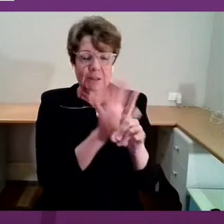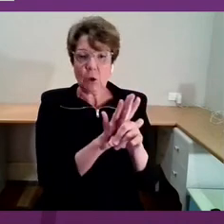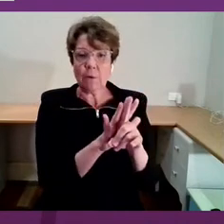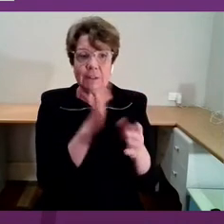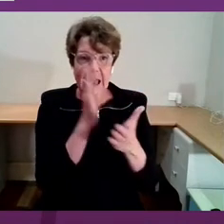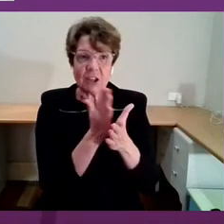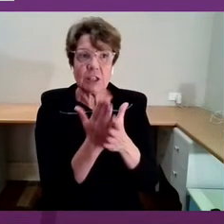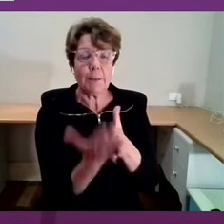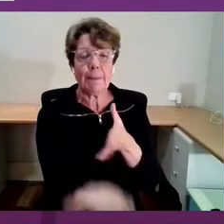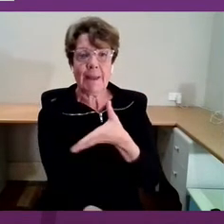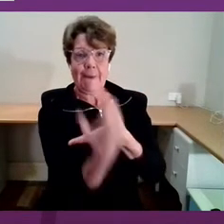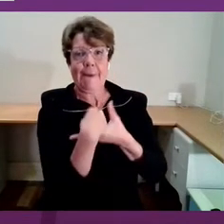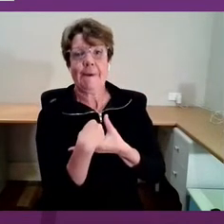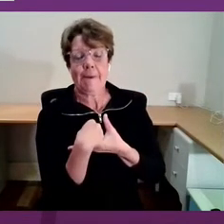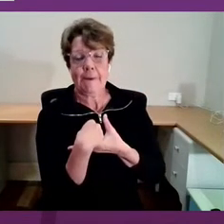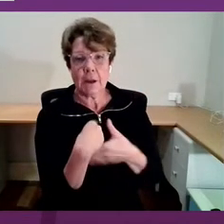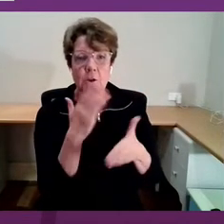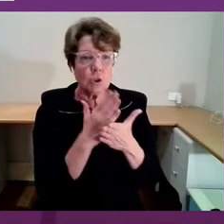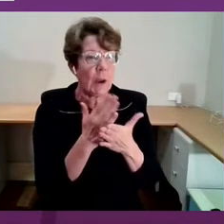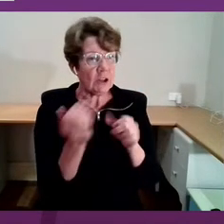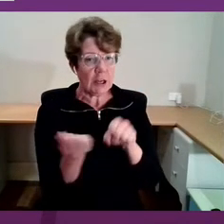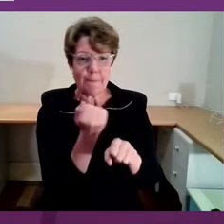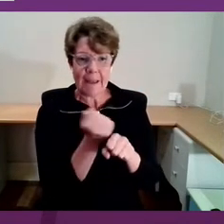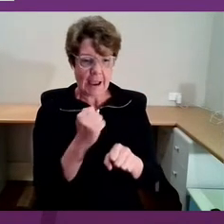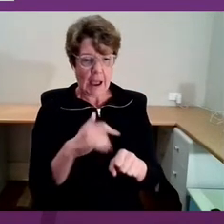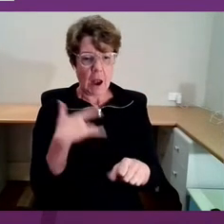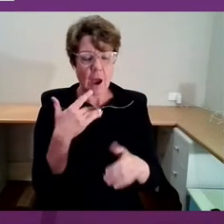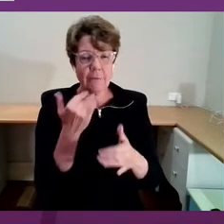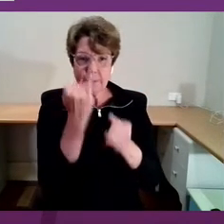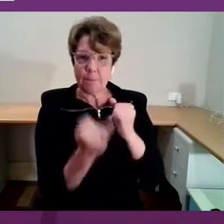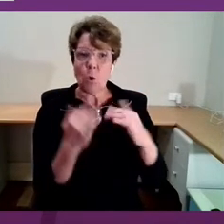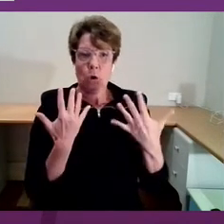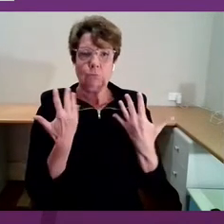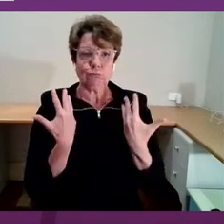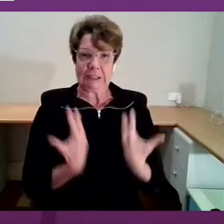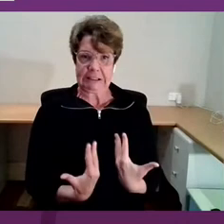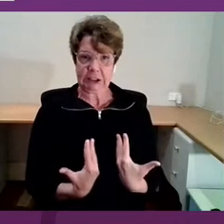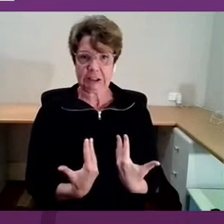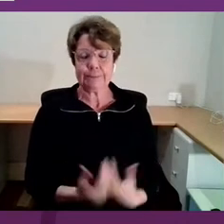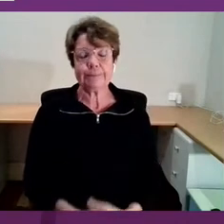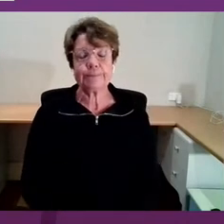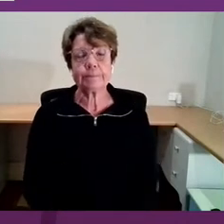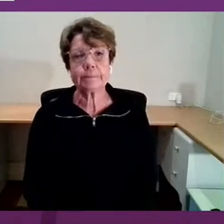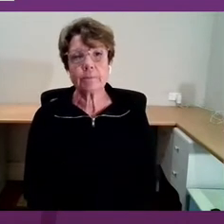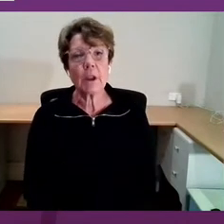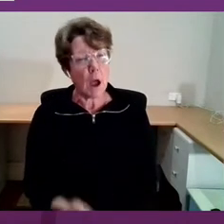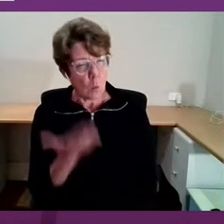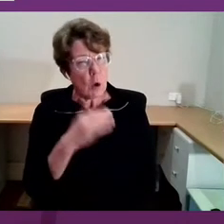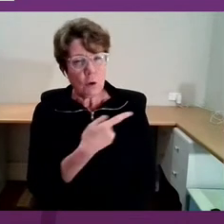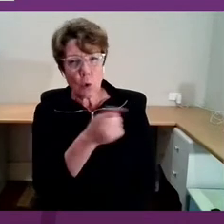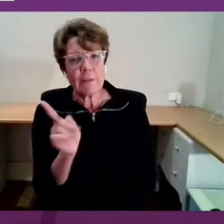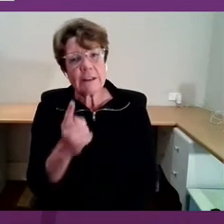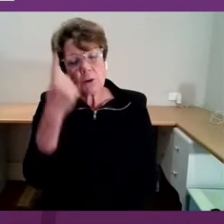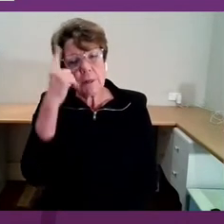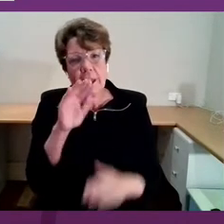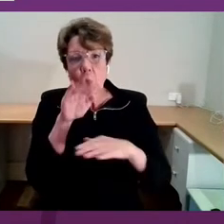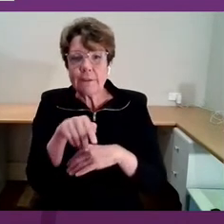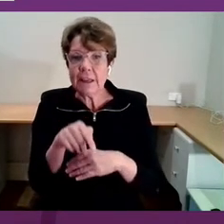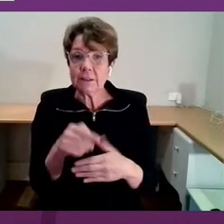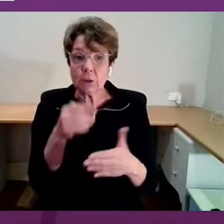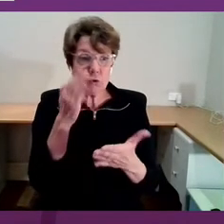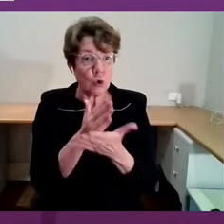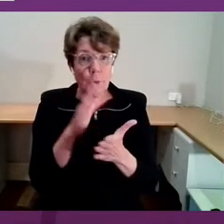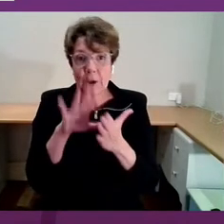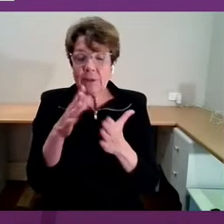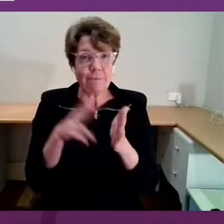to further enrich our lives. And I just encourage us to think about that as we come through some of these particularly challenging times.